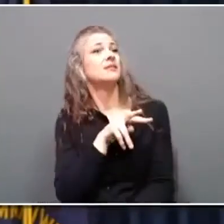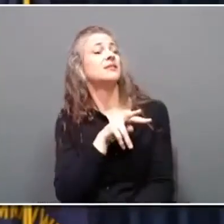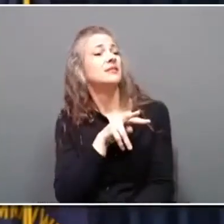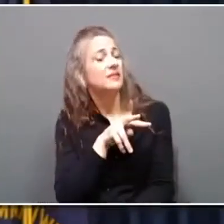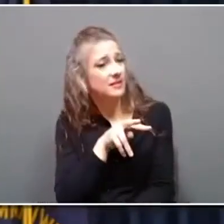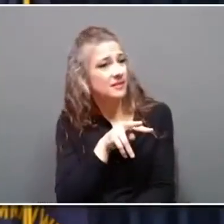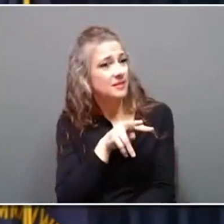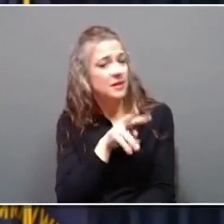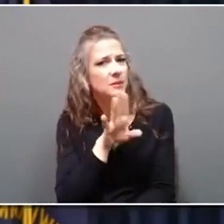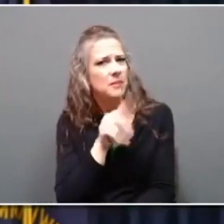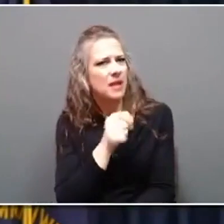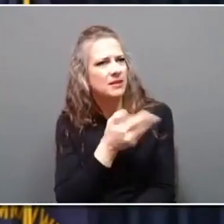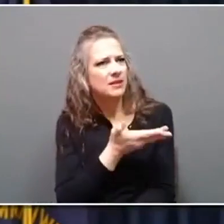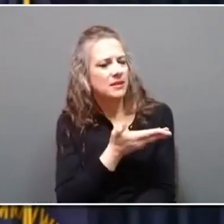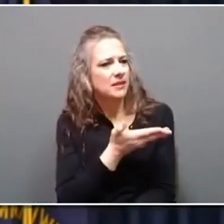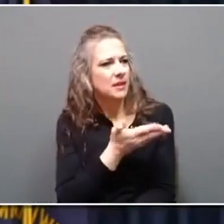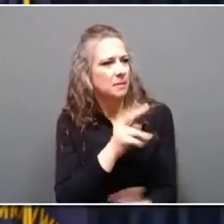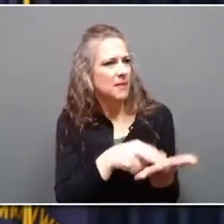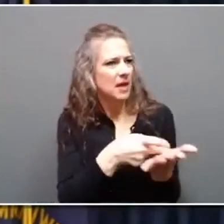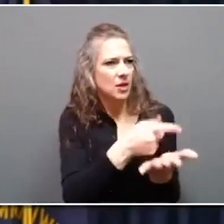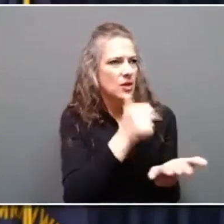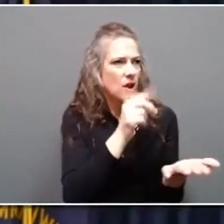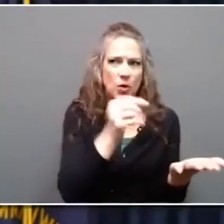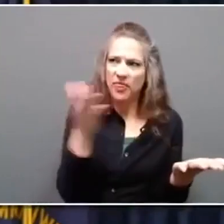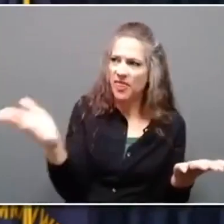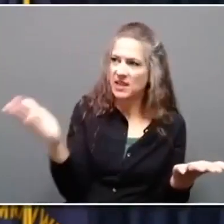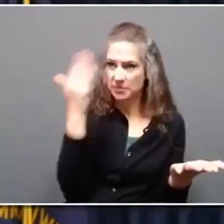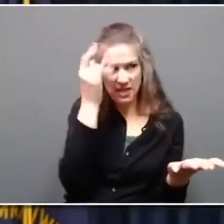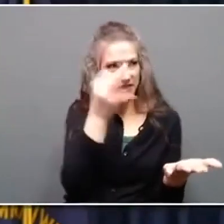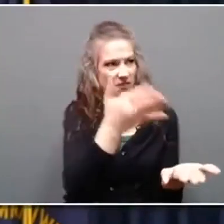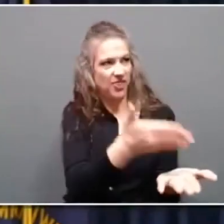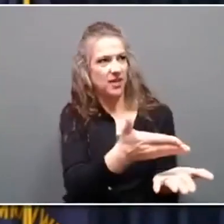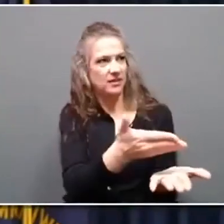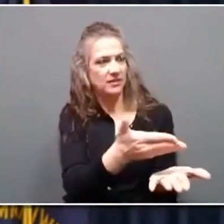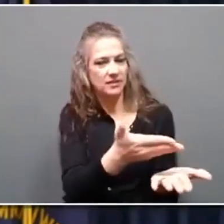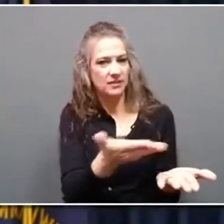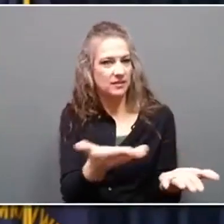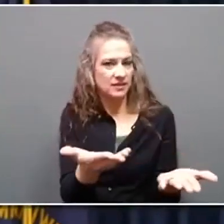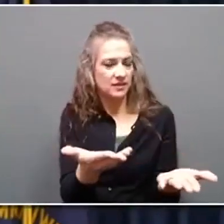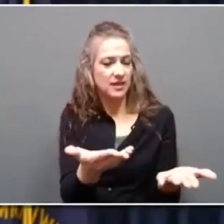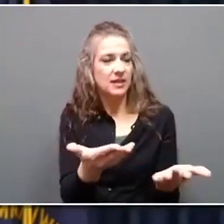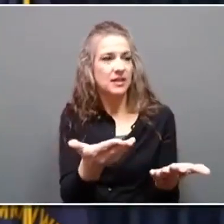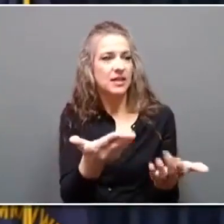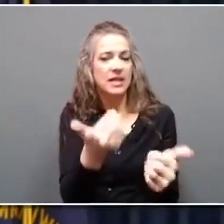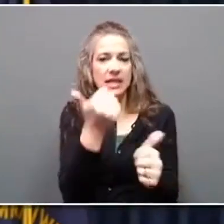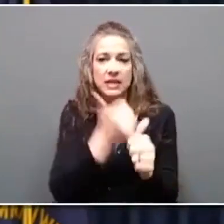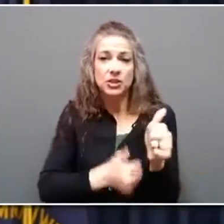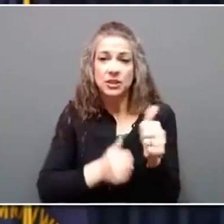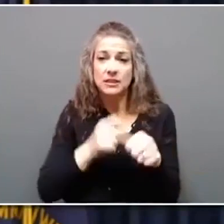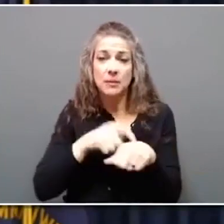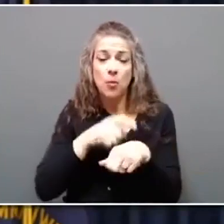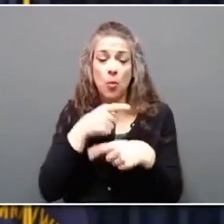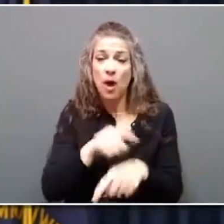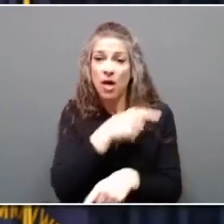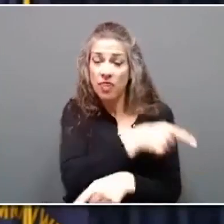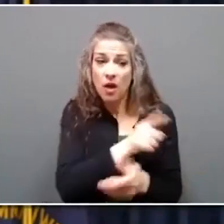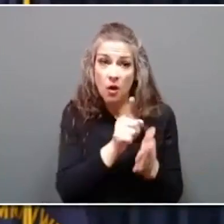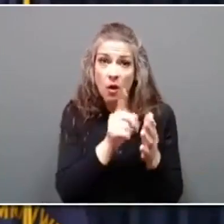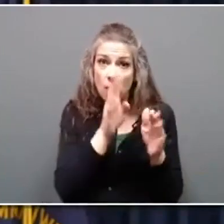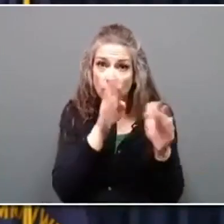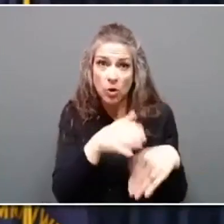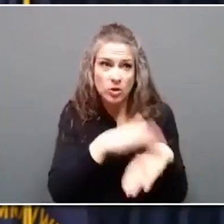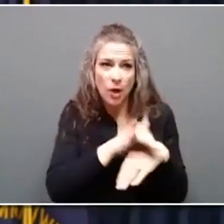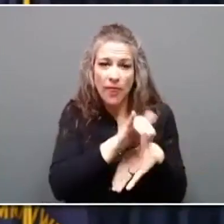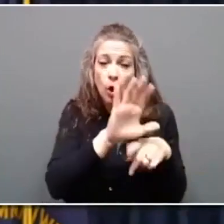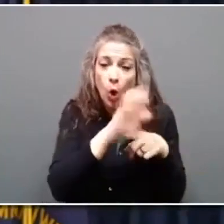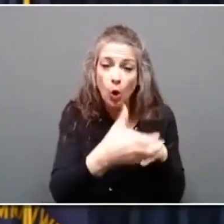about what they're not doing because of them? Now, every moment that they focus on these culture war-type issues, trying